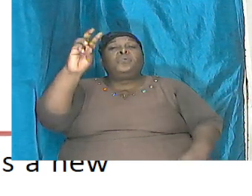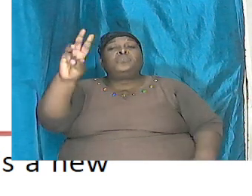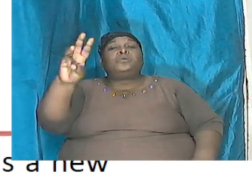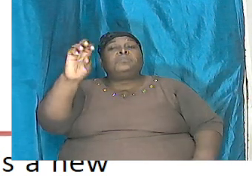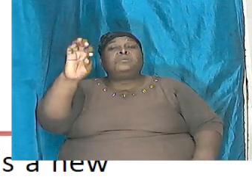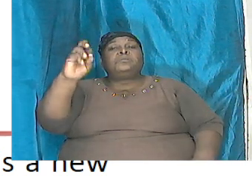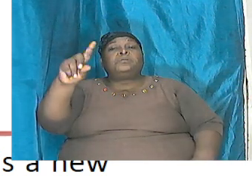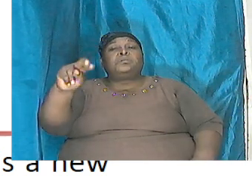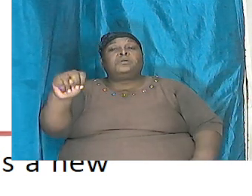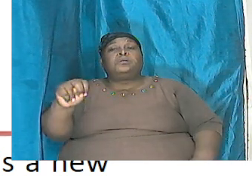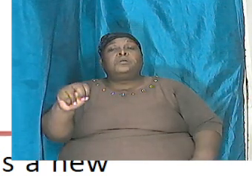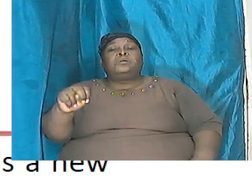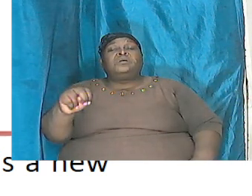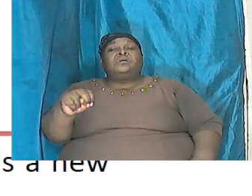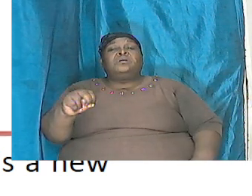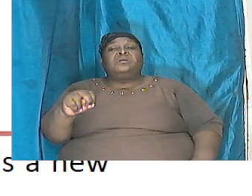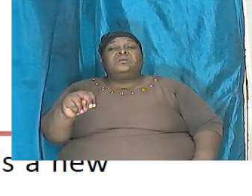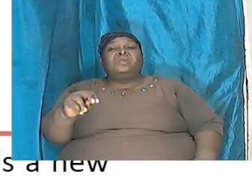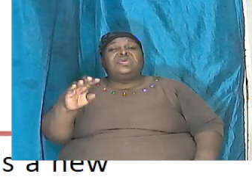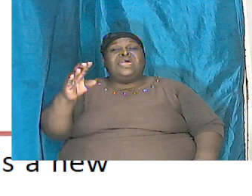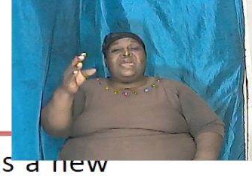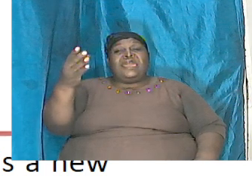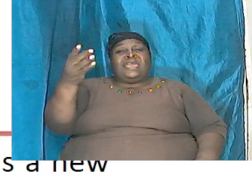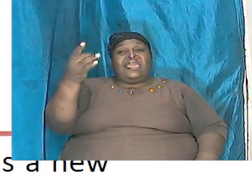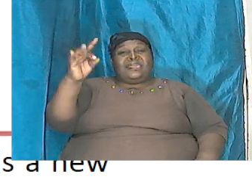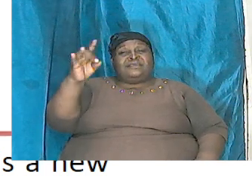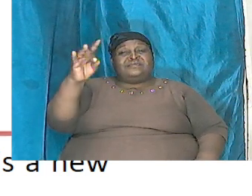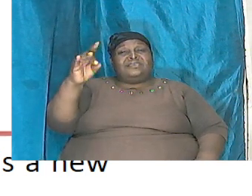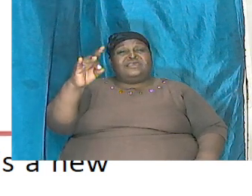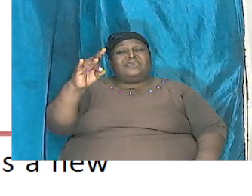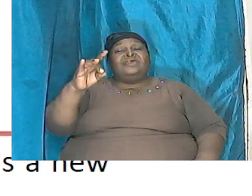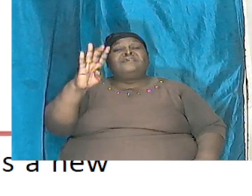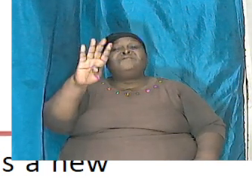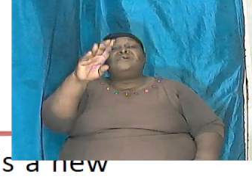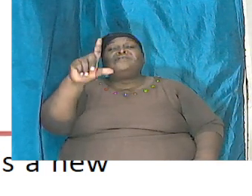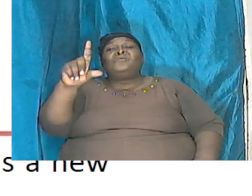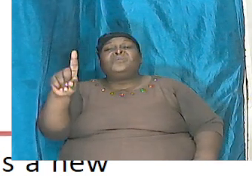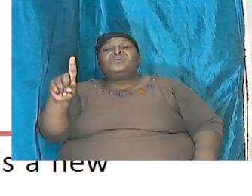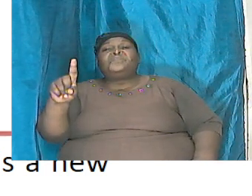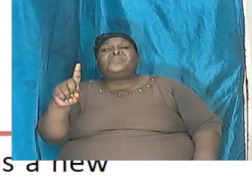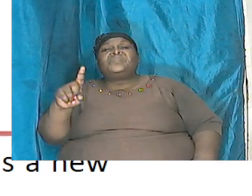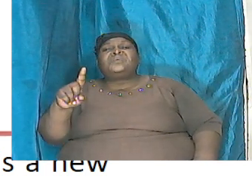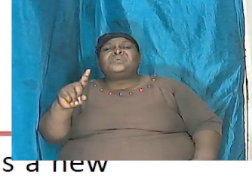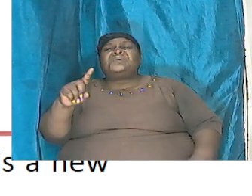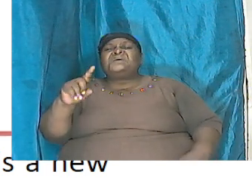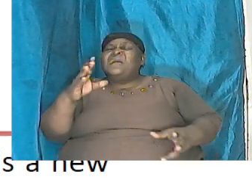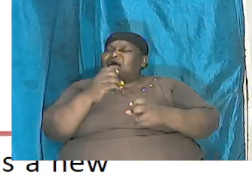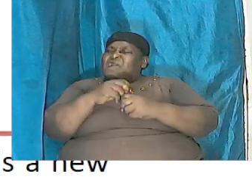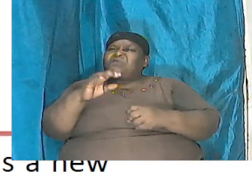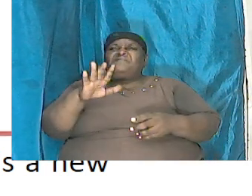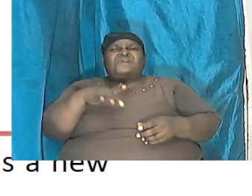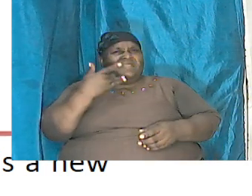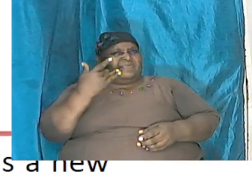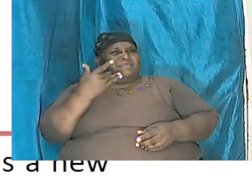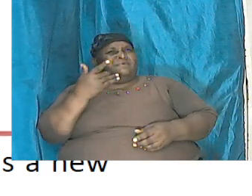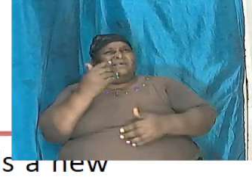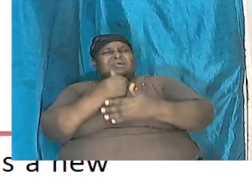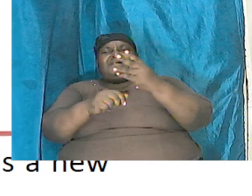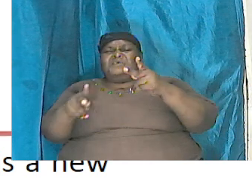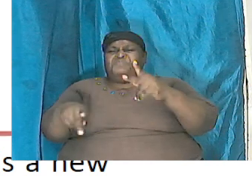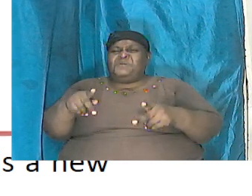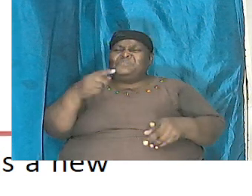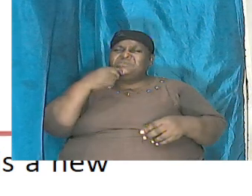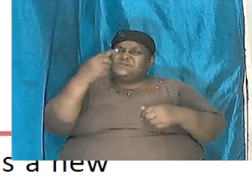that you will get the feeling when you hear some of these folks talking to you that the Bible didn't